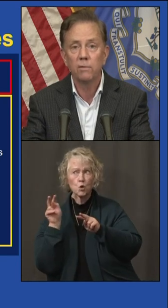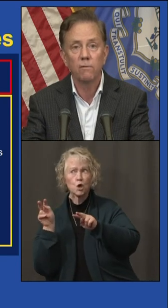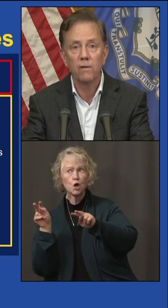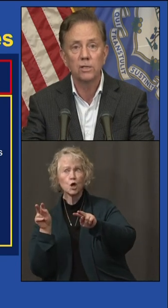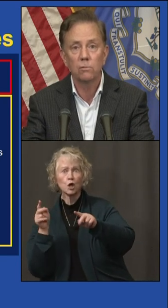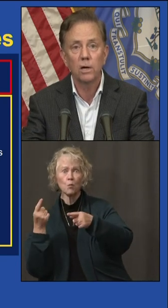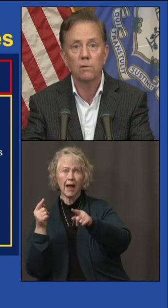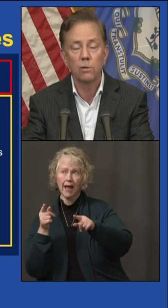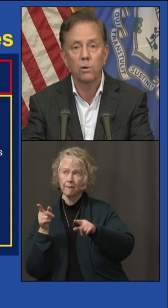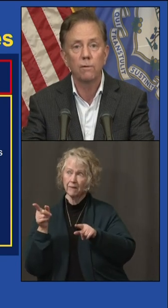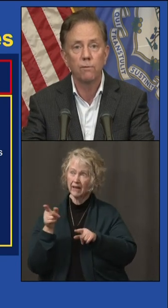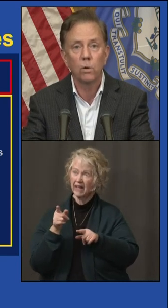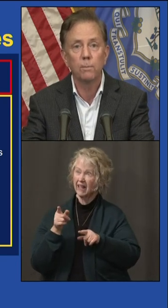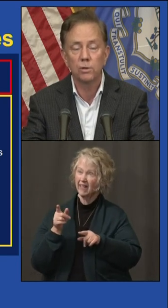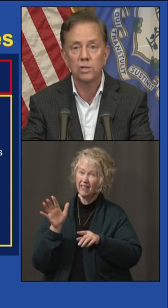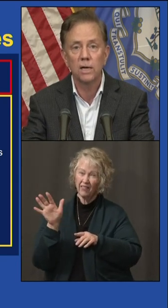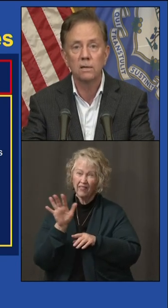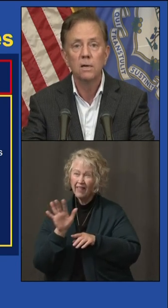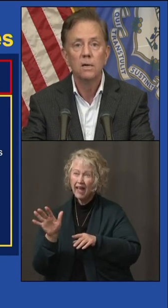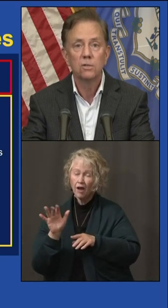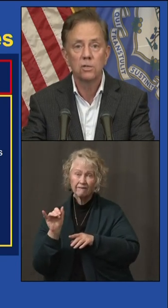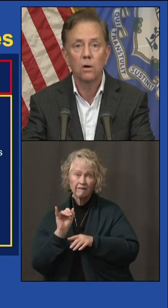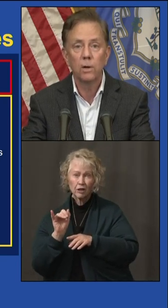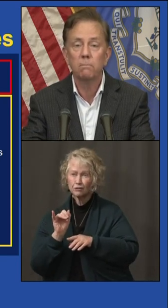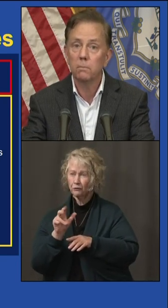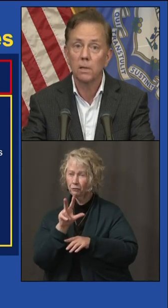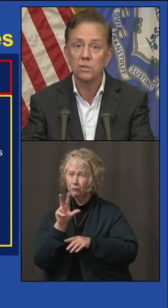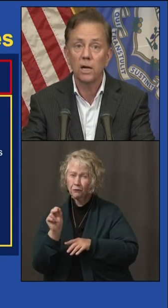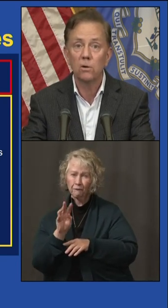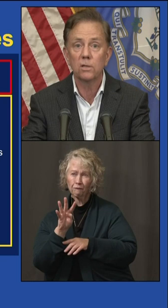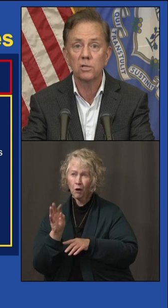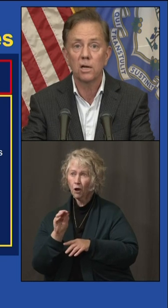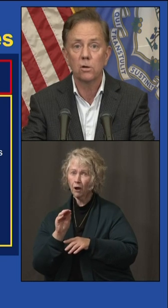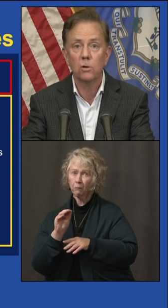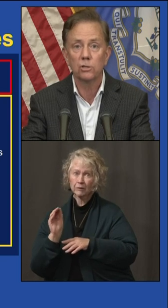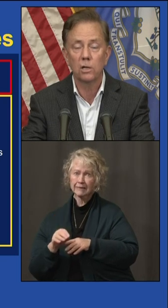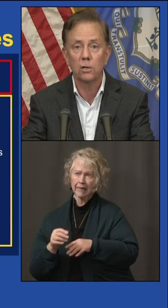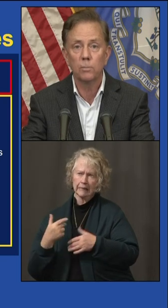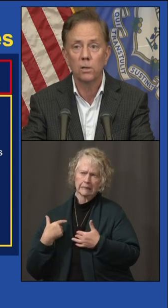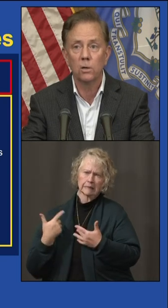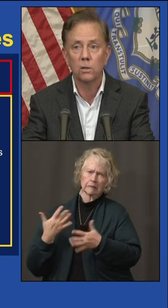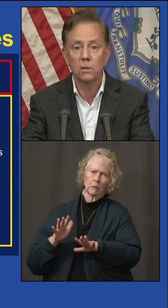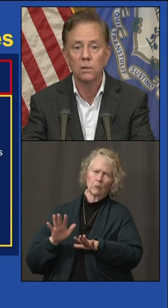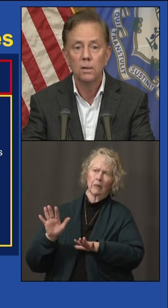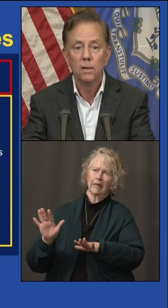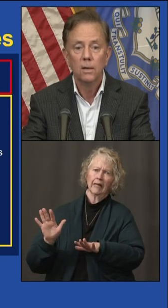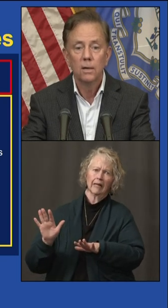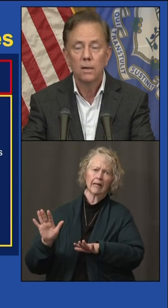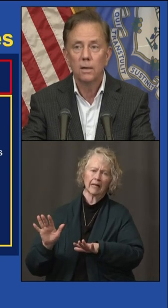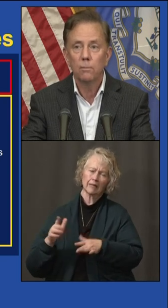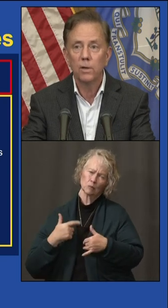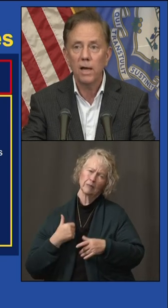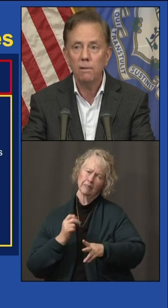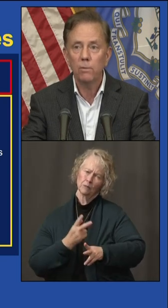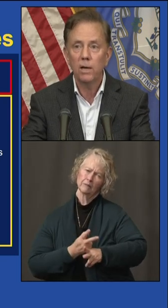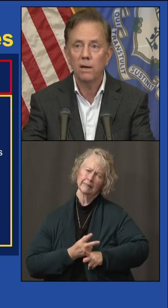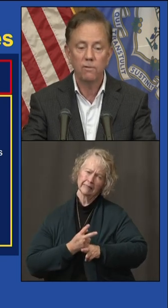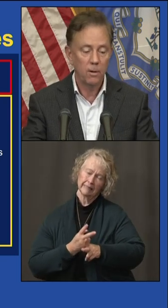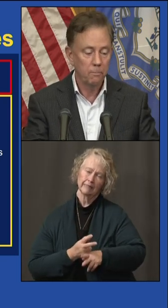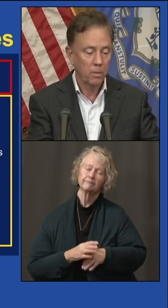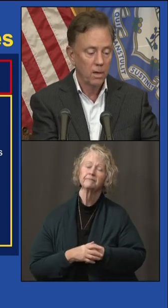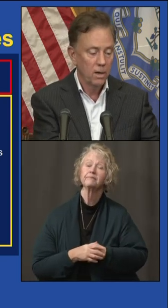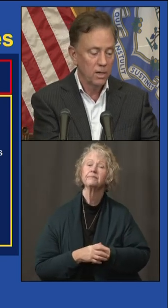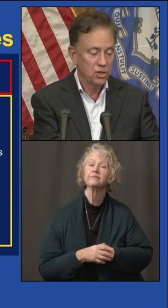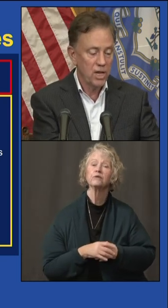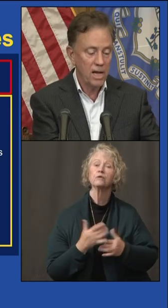which have an infection rate of 30%, 40%. So let's err on the side of caution a little bit longer. With that, we